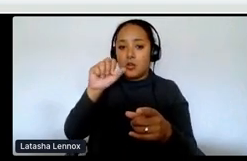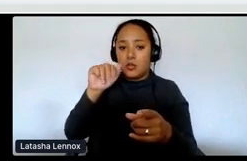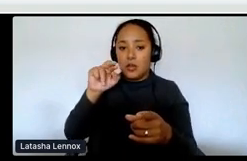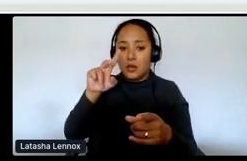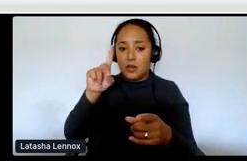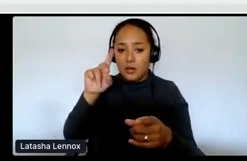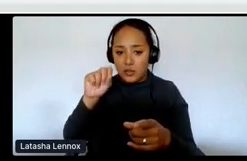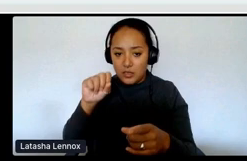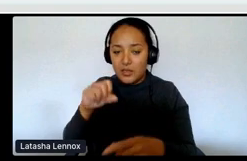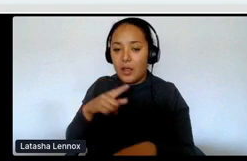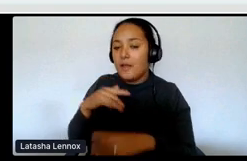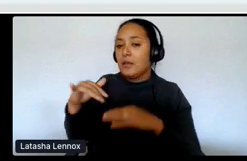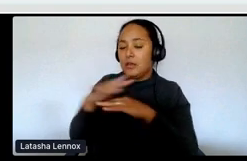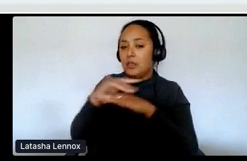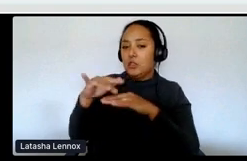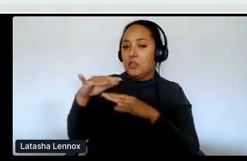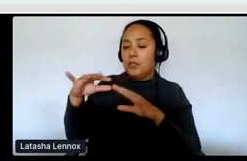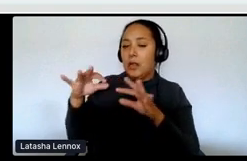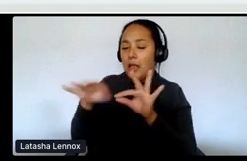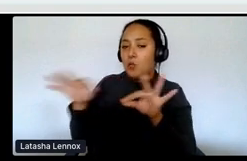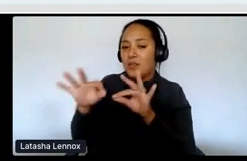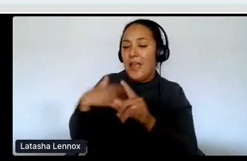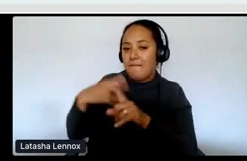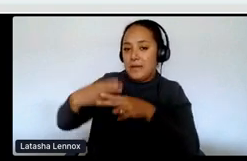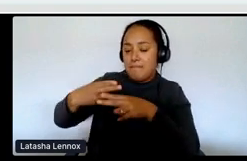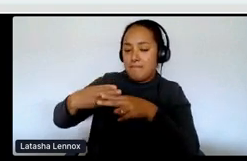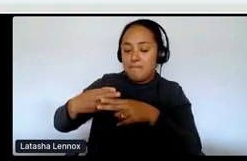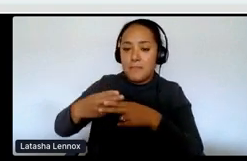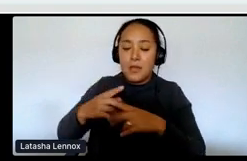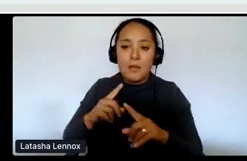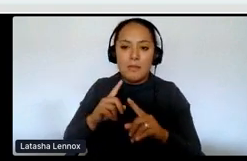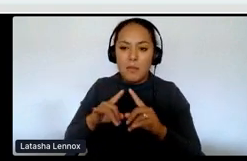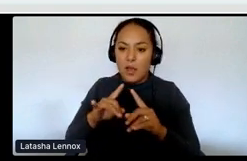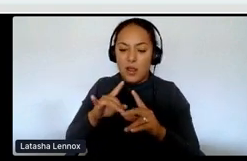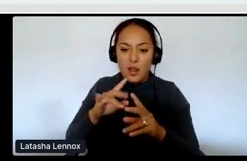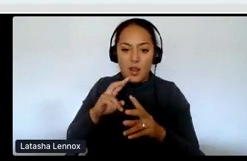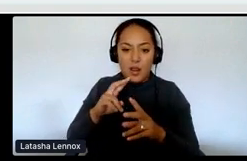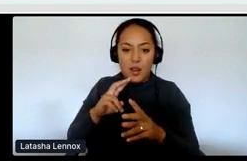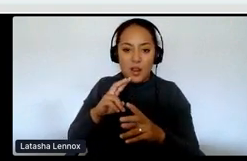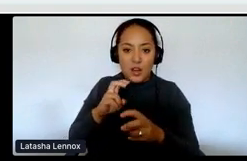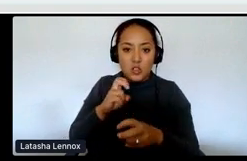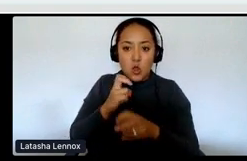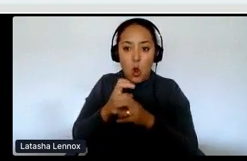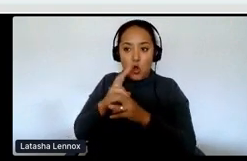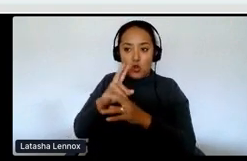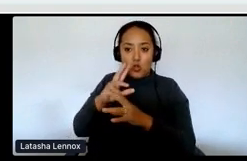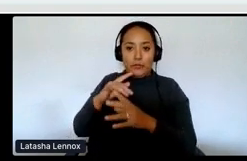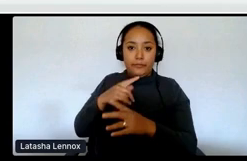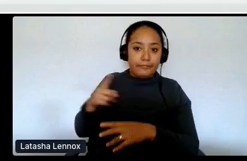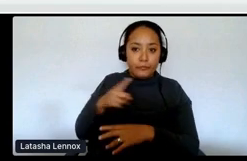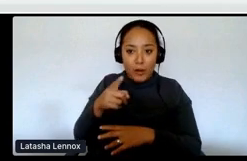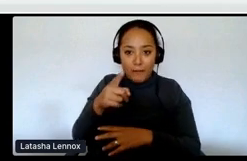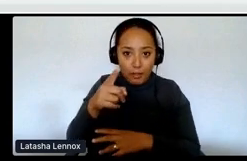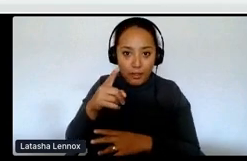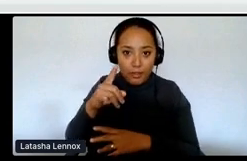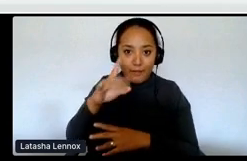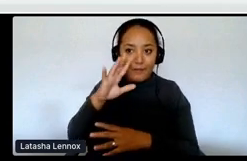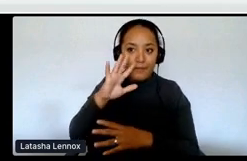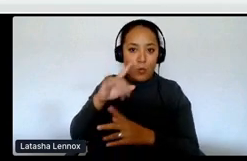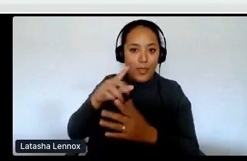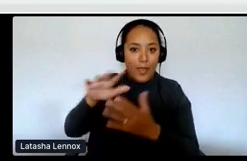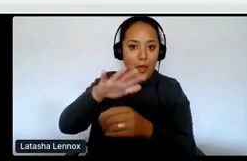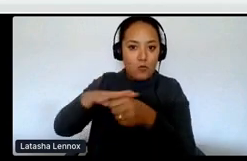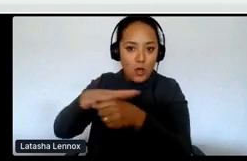and it's a very hard to reach, um, area from our homelands, but it actually spans a hundred, um,